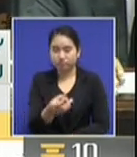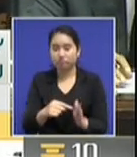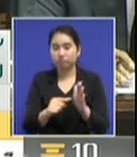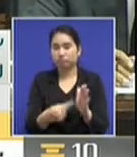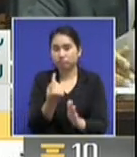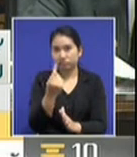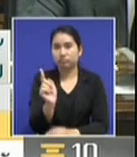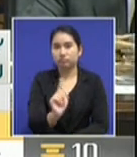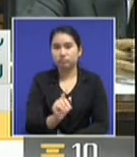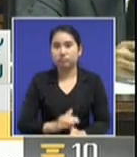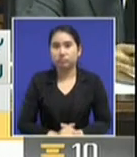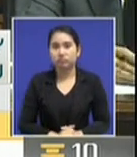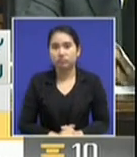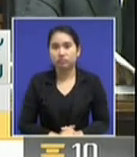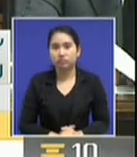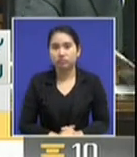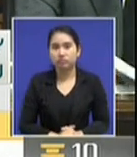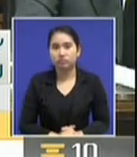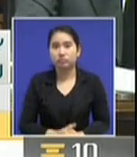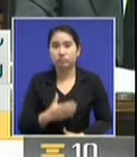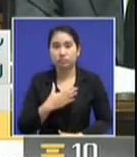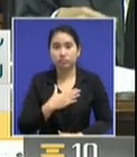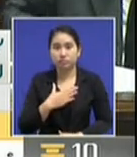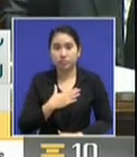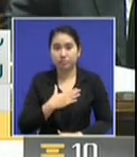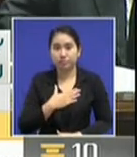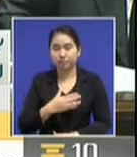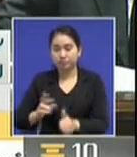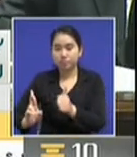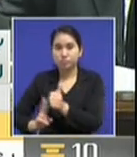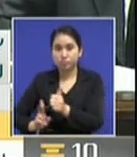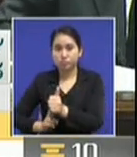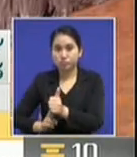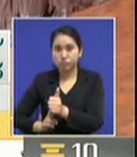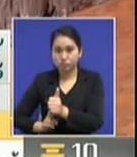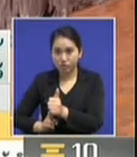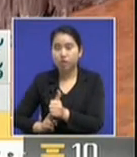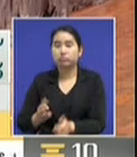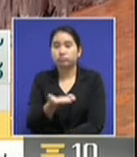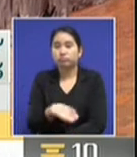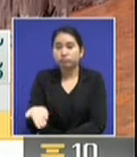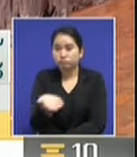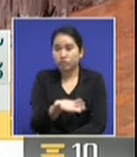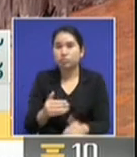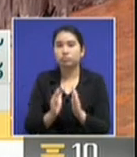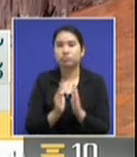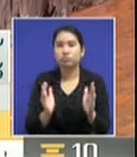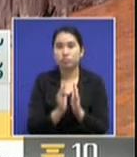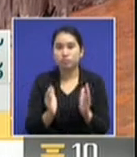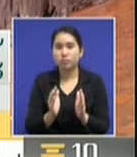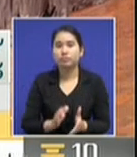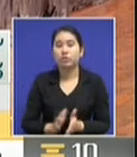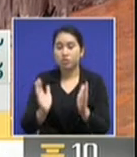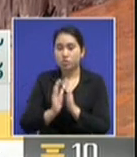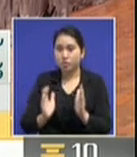So with the party's vote last night in quite a convincing manner to accept the